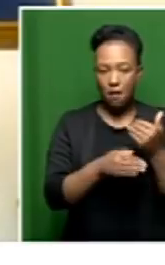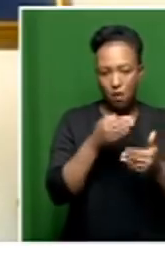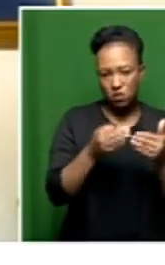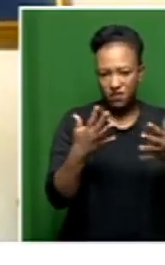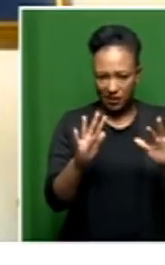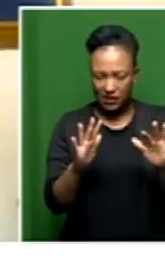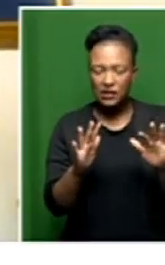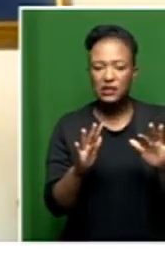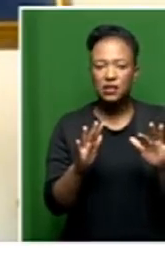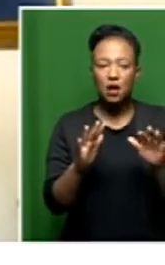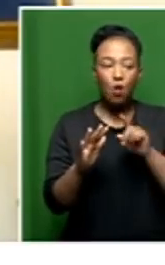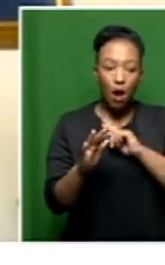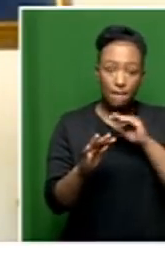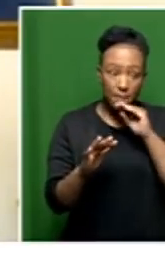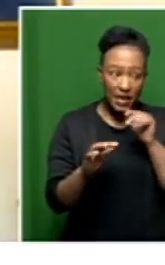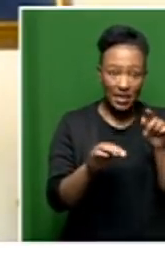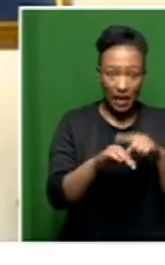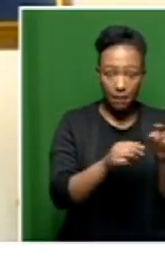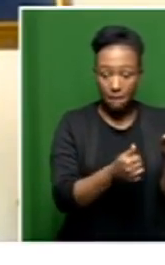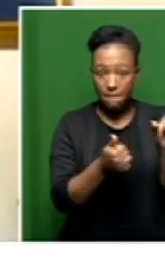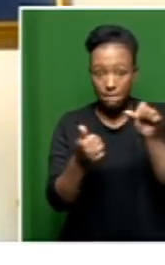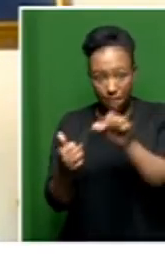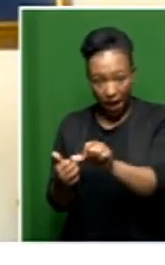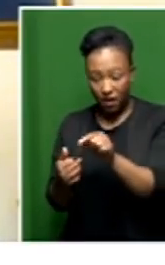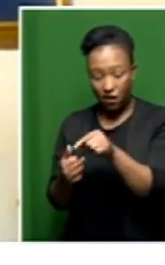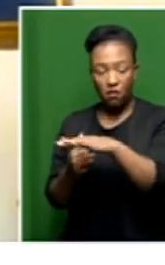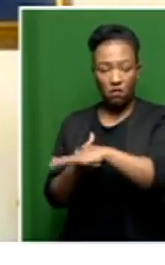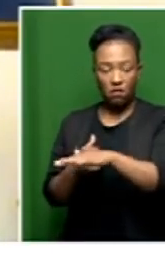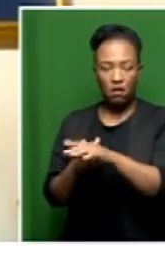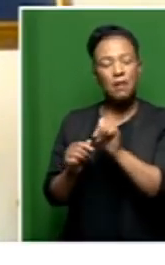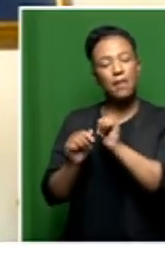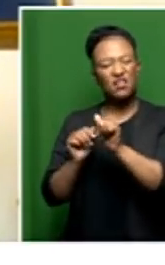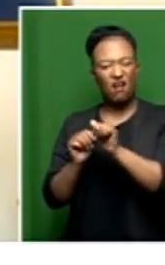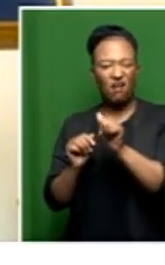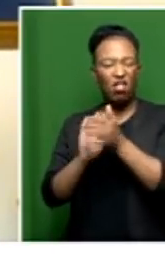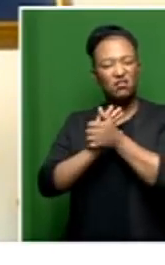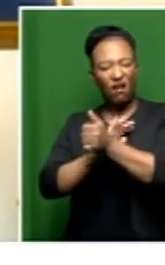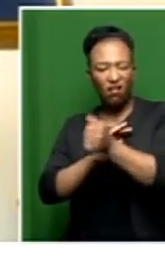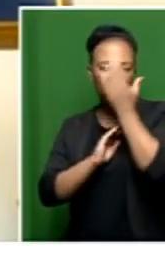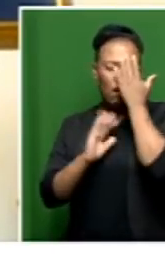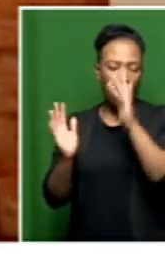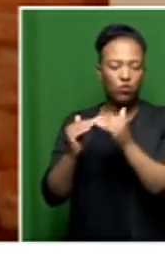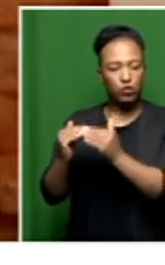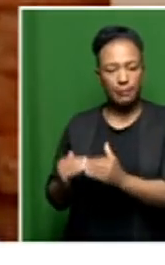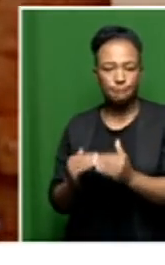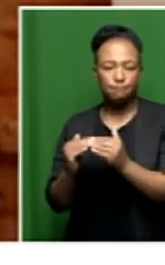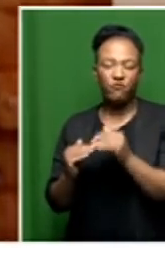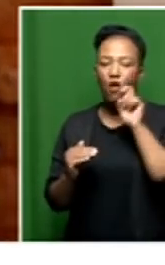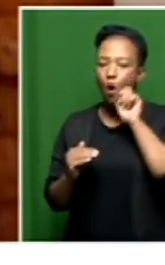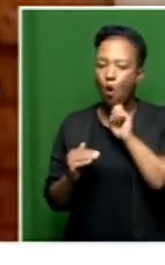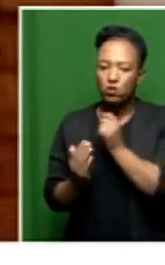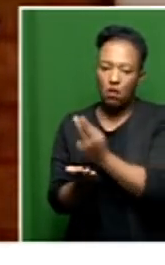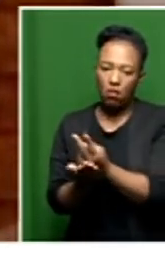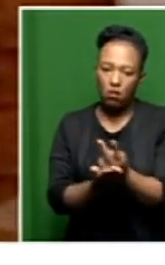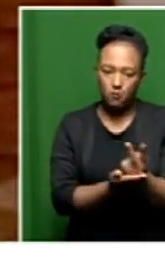so that when they go to Moorclaking Old Age Home, they will be in a better position to take care of the residents. Botha